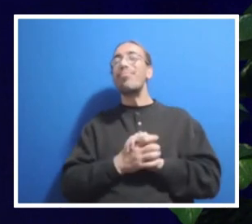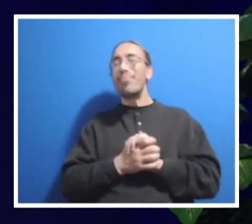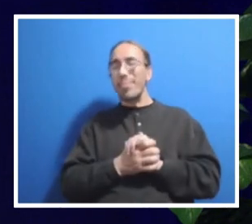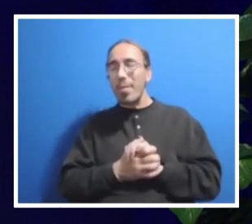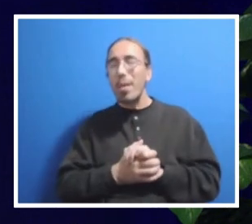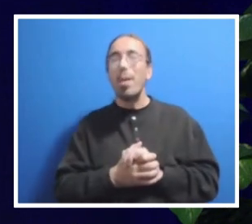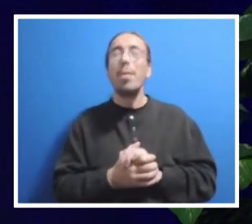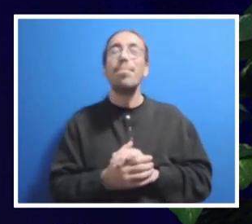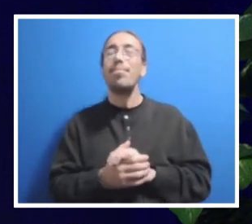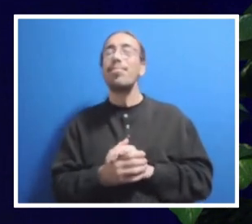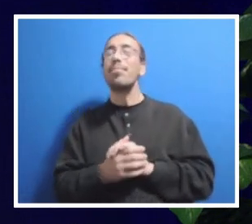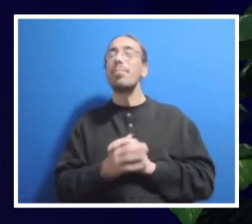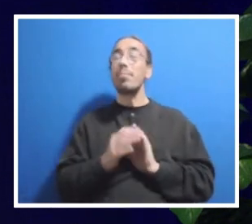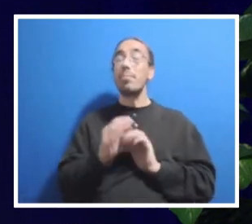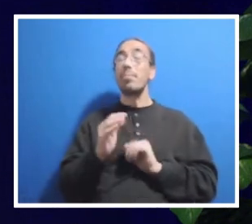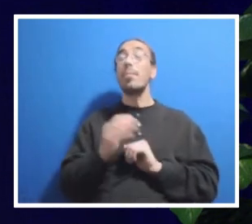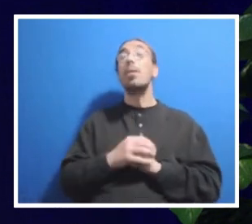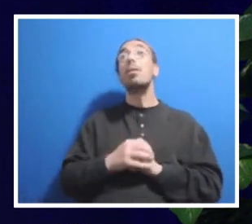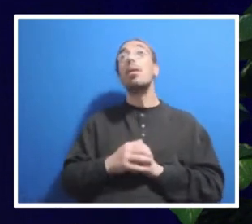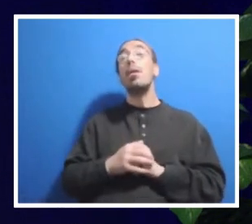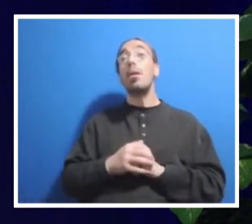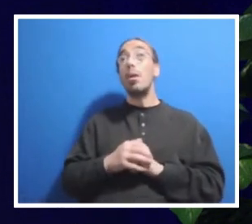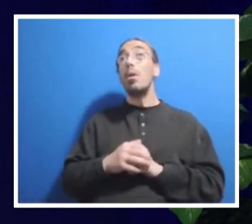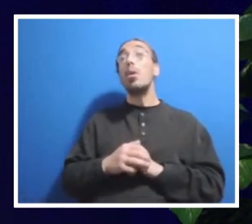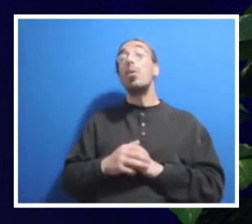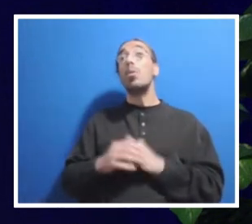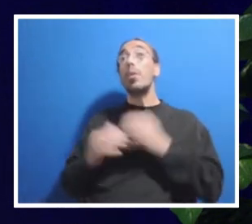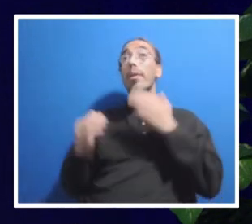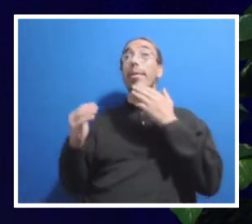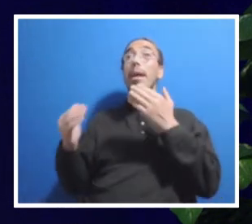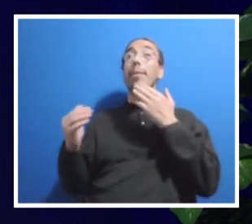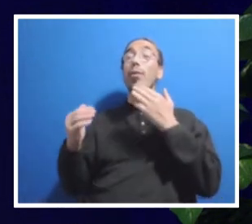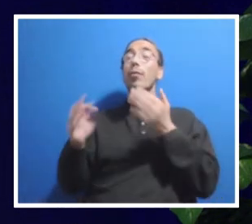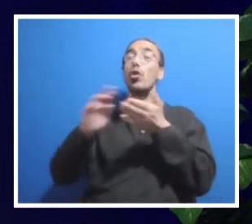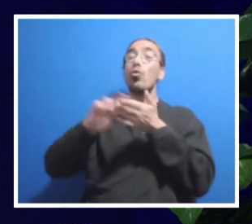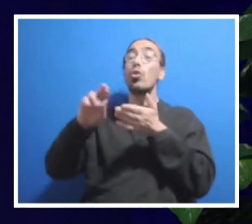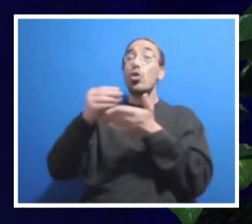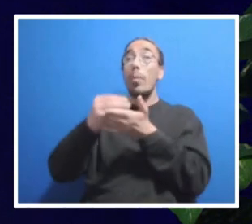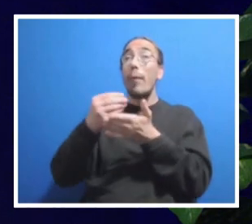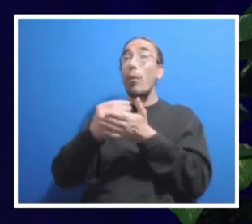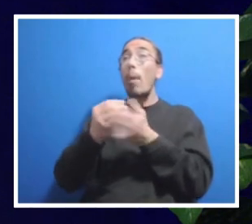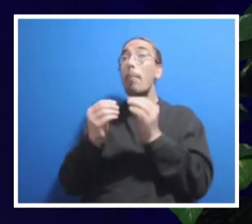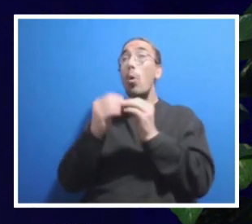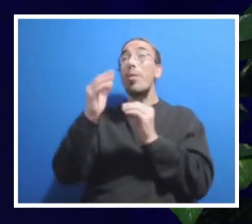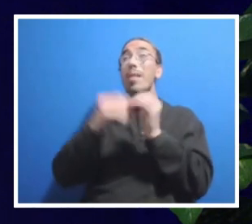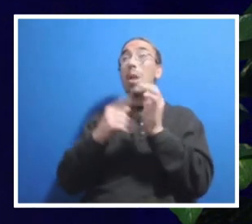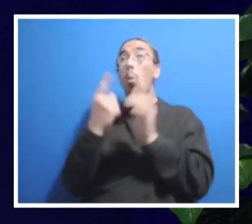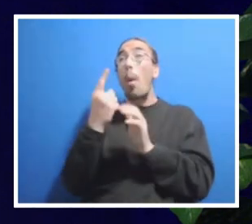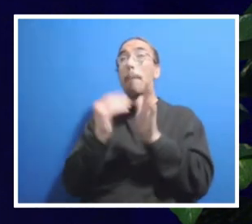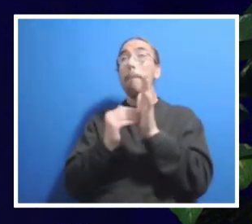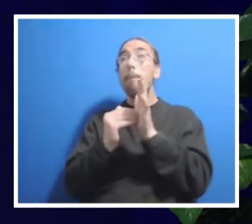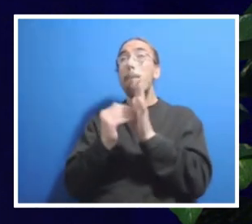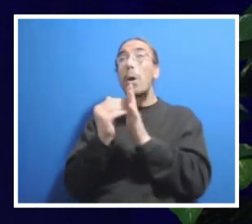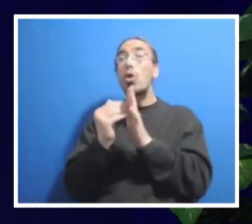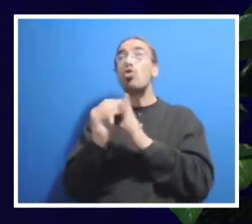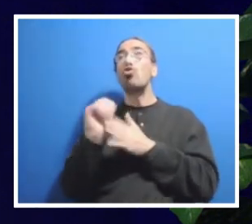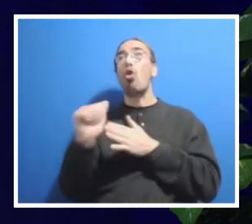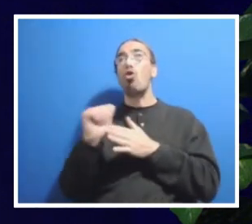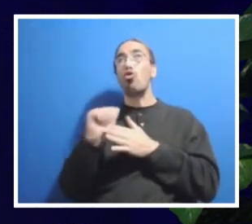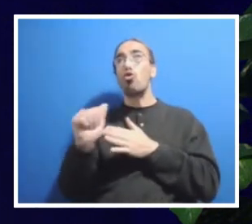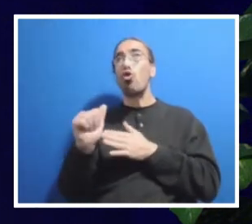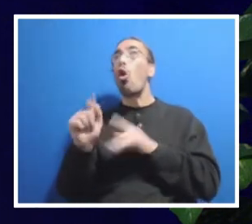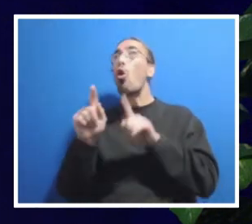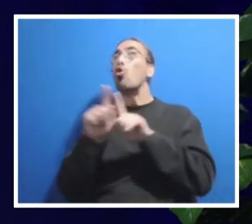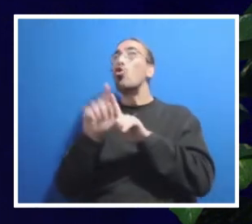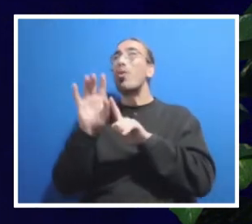we are very grateful for the research money. We have over a billion dollars. But again, research dollars are also restricted. So